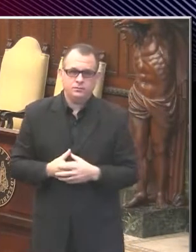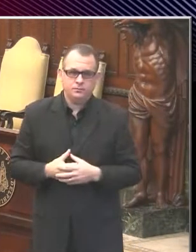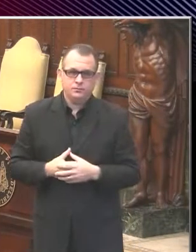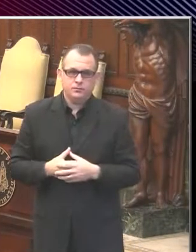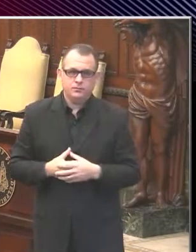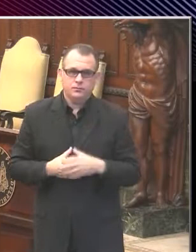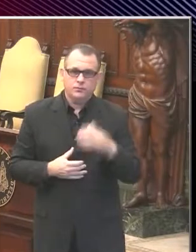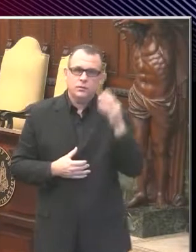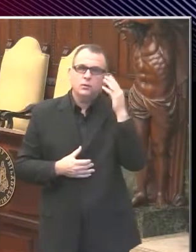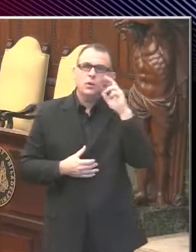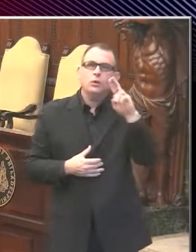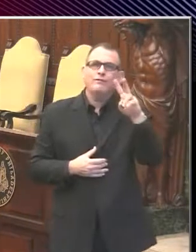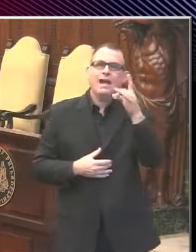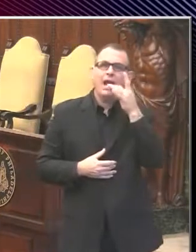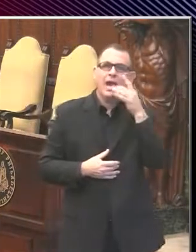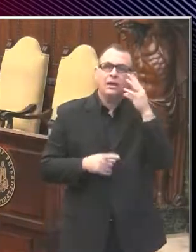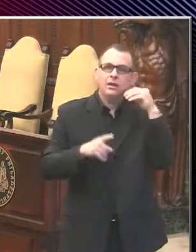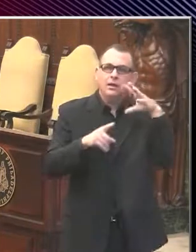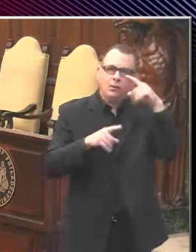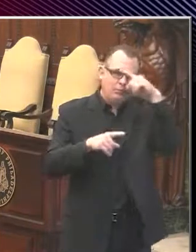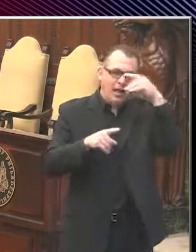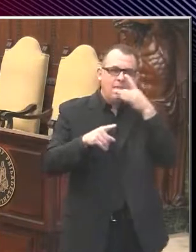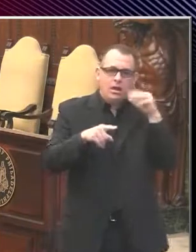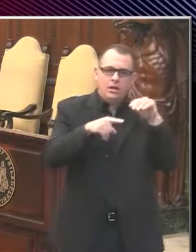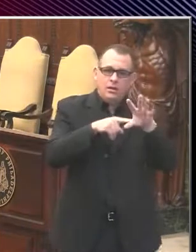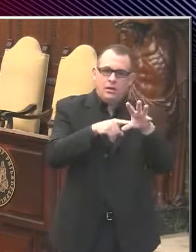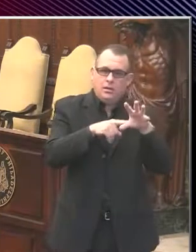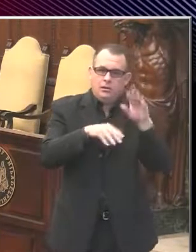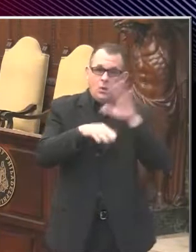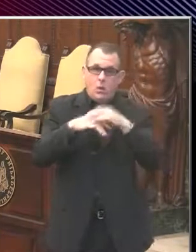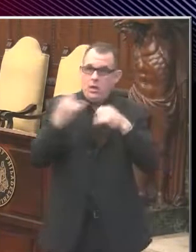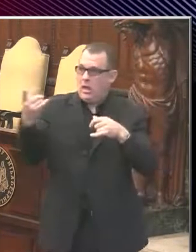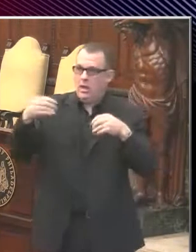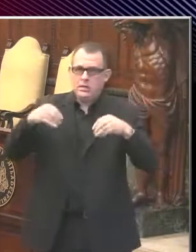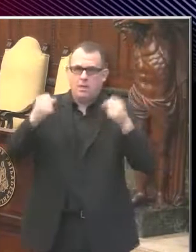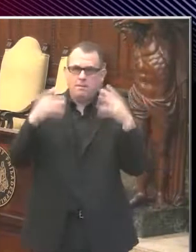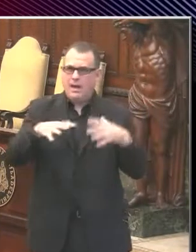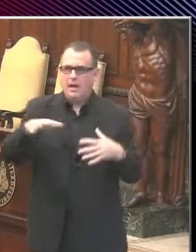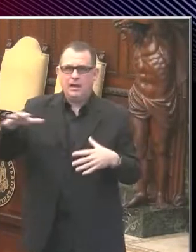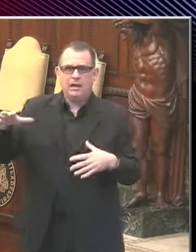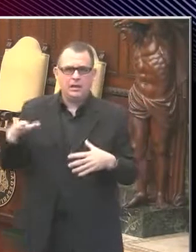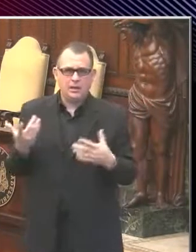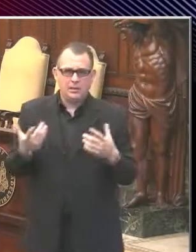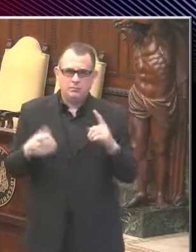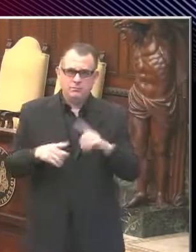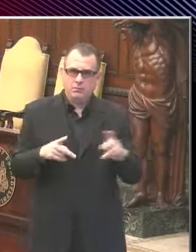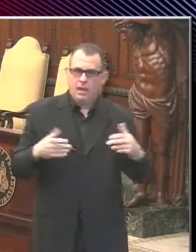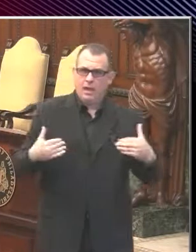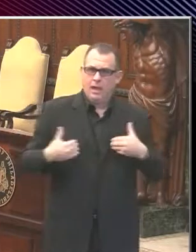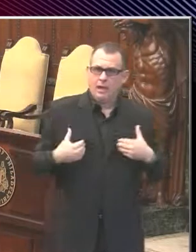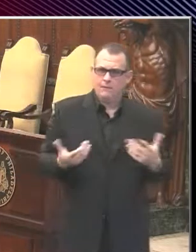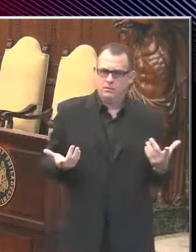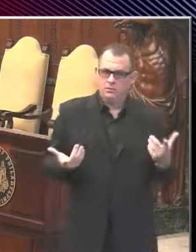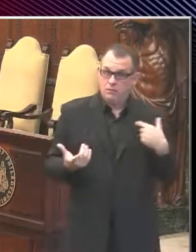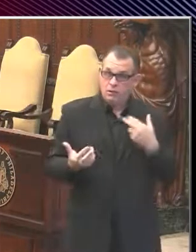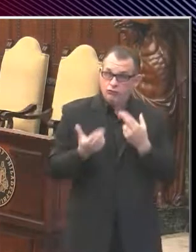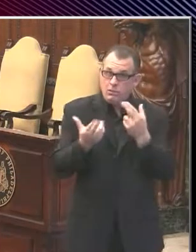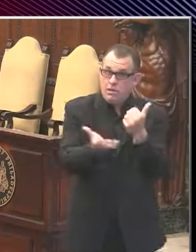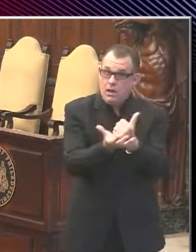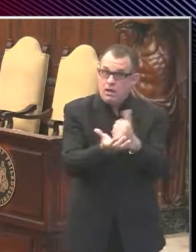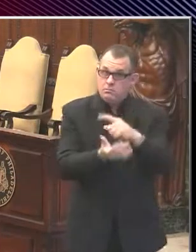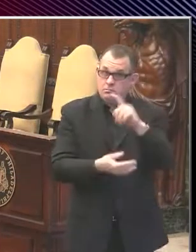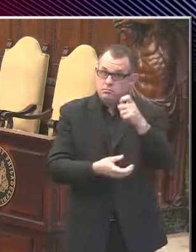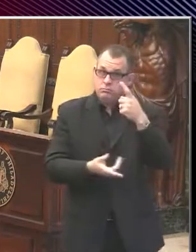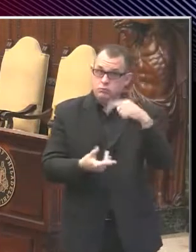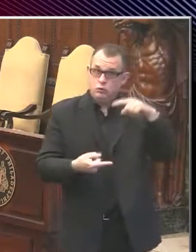People are starting to sell these online. I'm starting to see them pop up into different people's houses. Do you recommend that as a way to kill